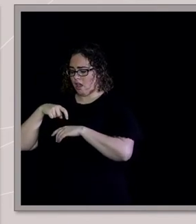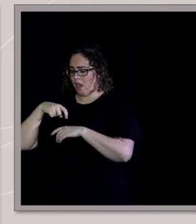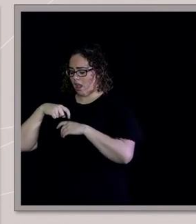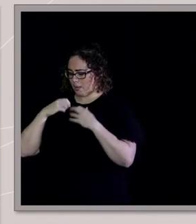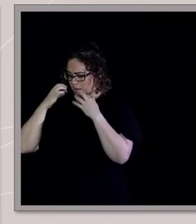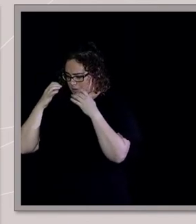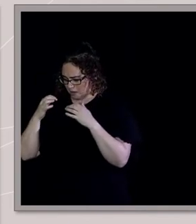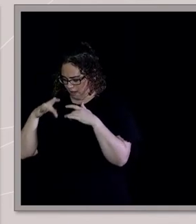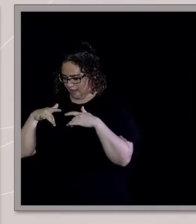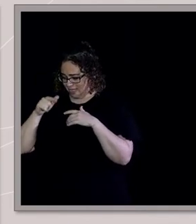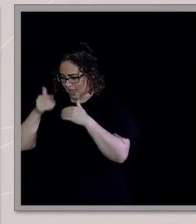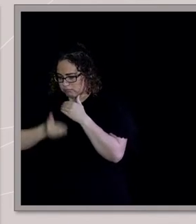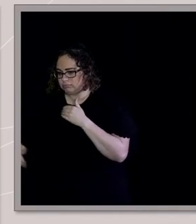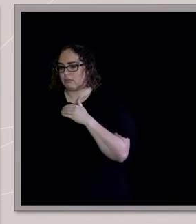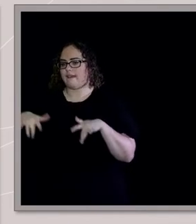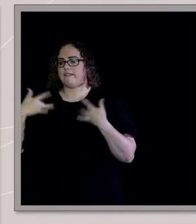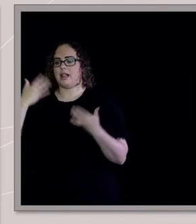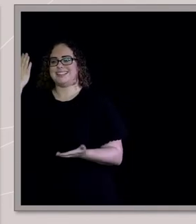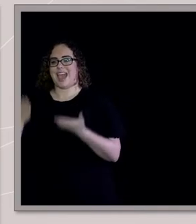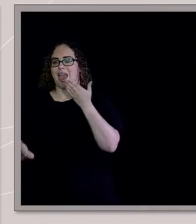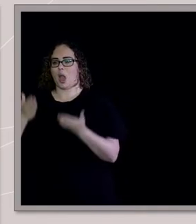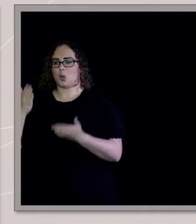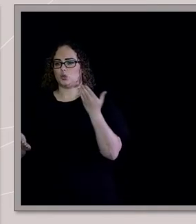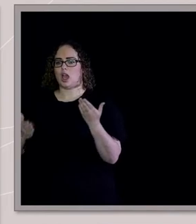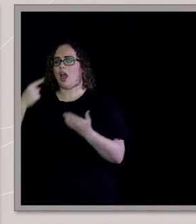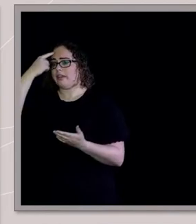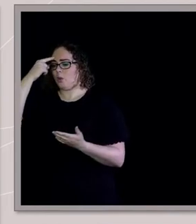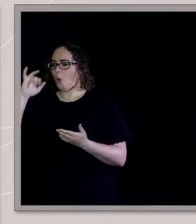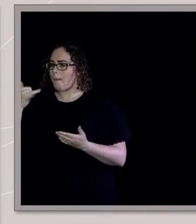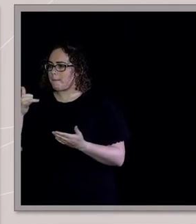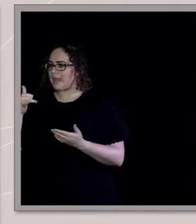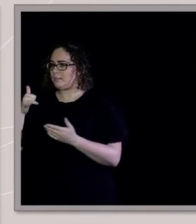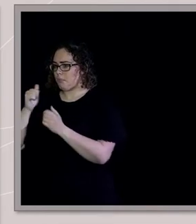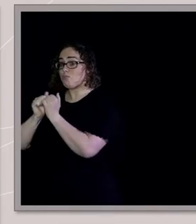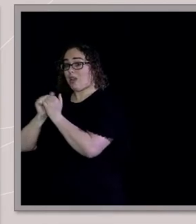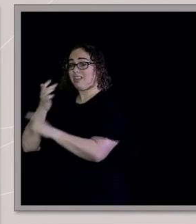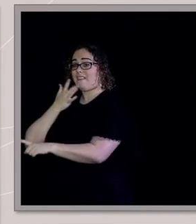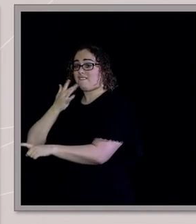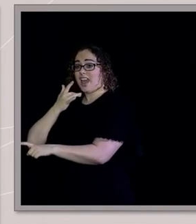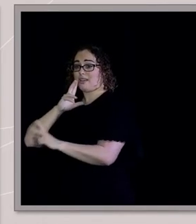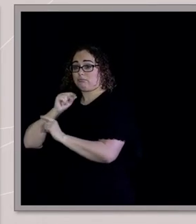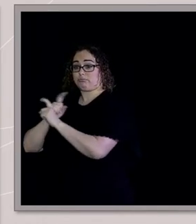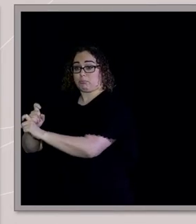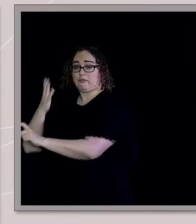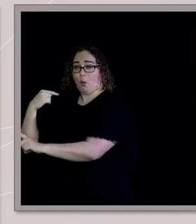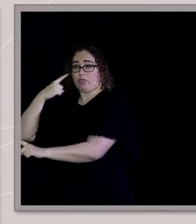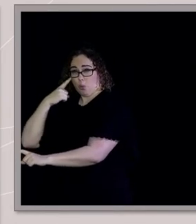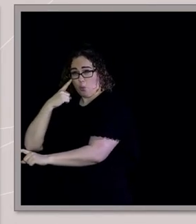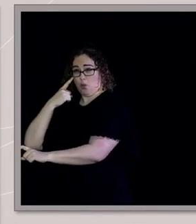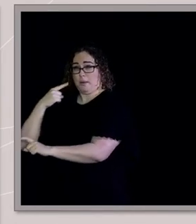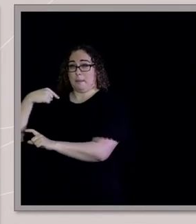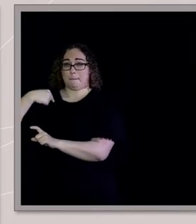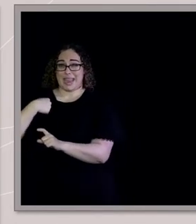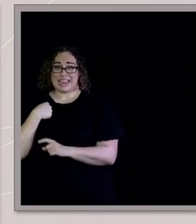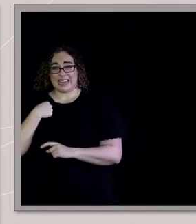And I sat there just thinking, if he's faking it, maybe I'm faking it. And then I almost didn't dare to